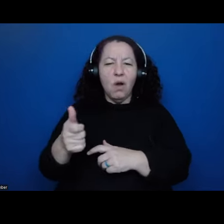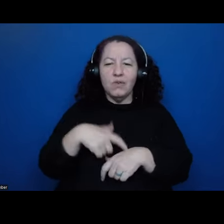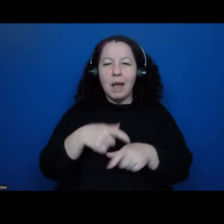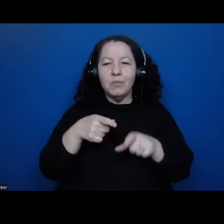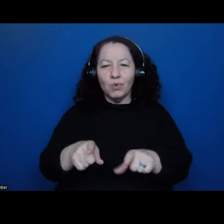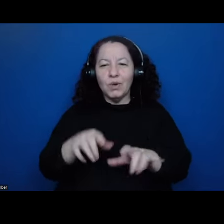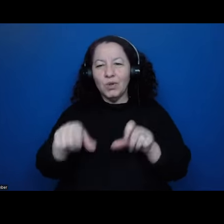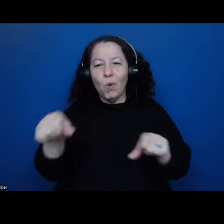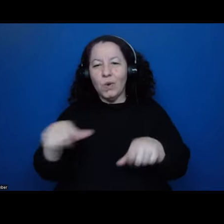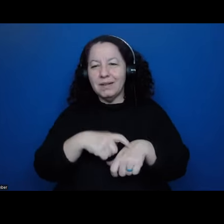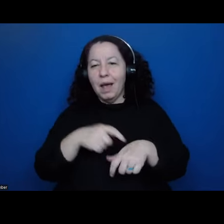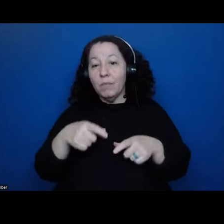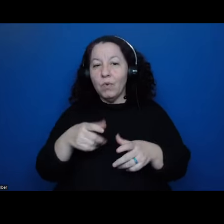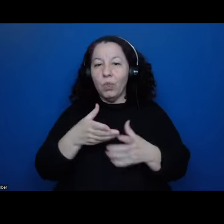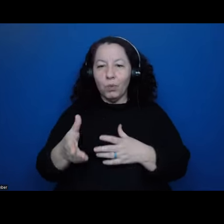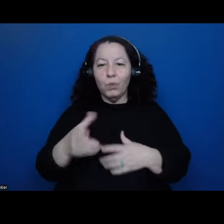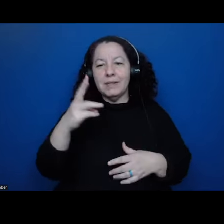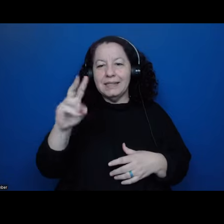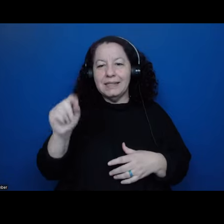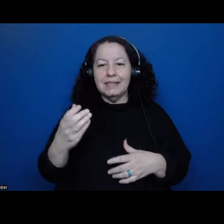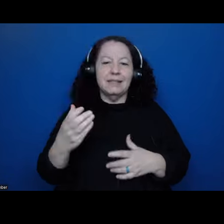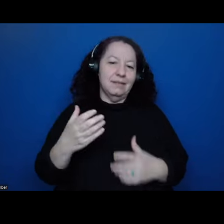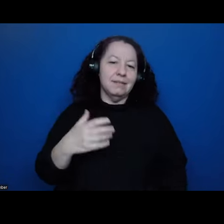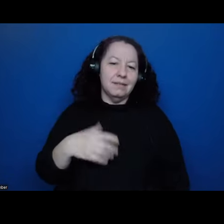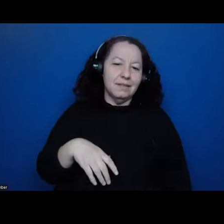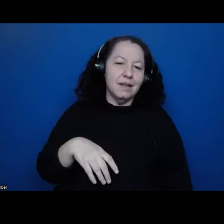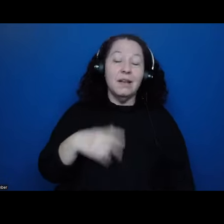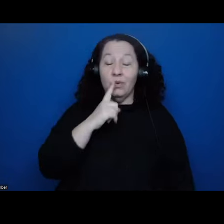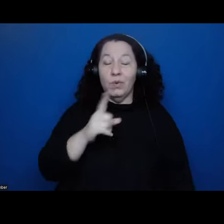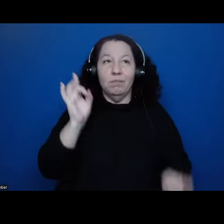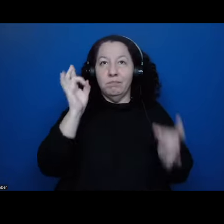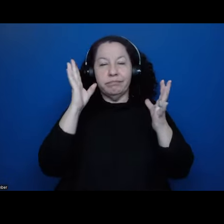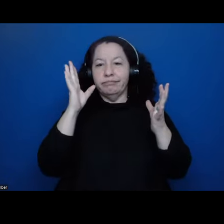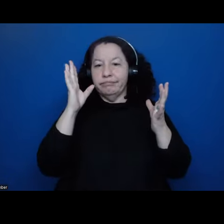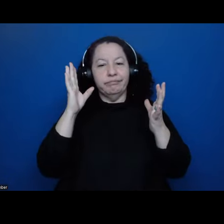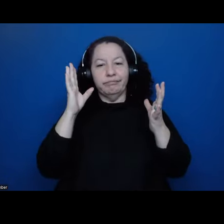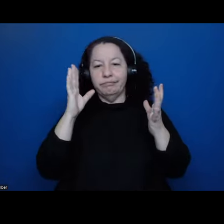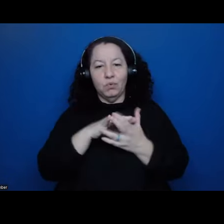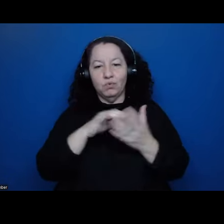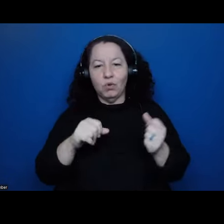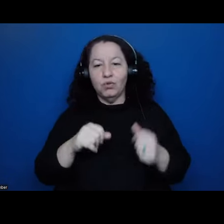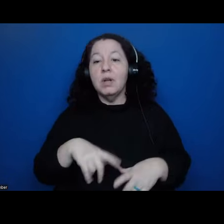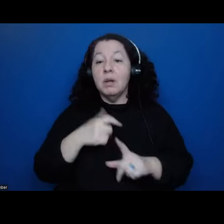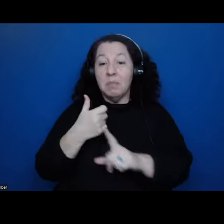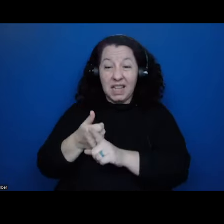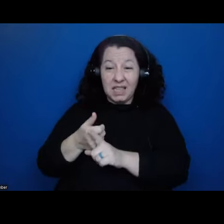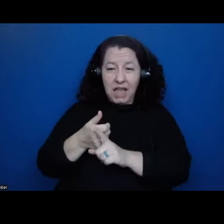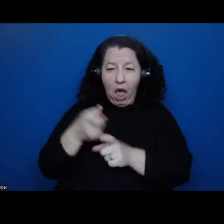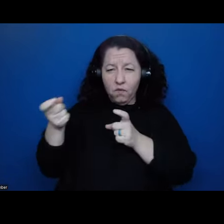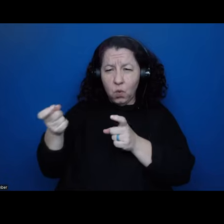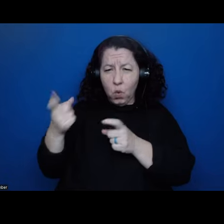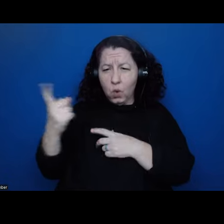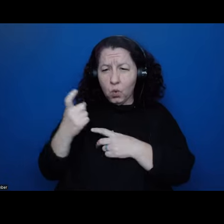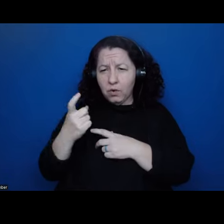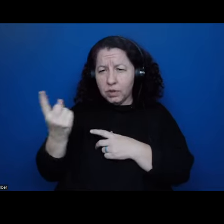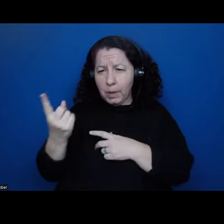it had a really, uh, catastrophic toll. The, uh, self-rule question, um, roughly